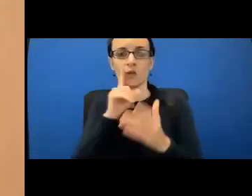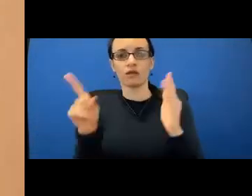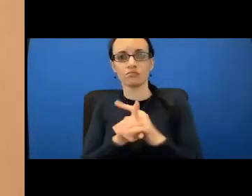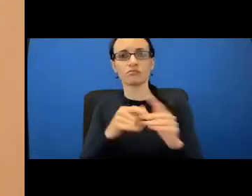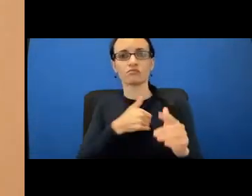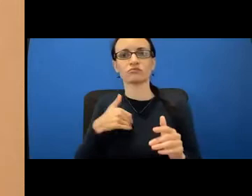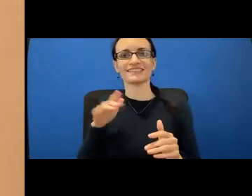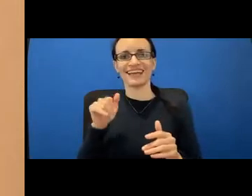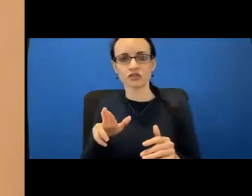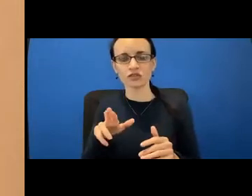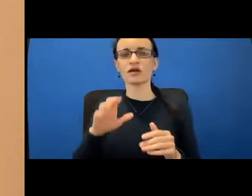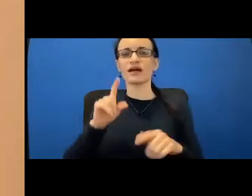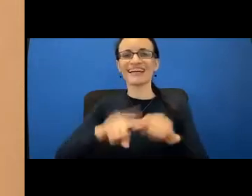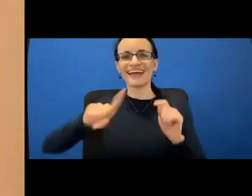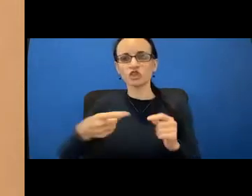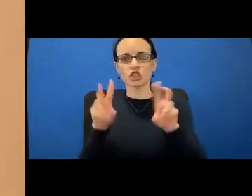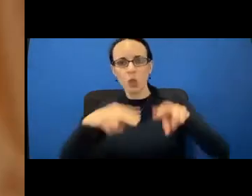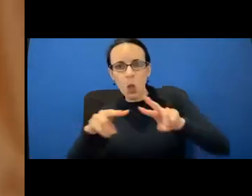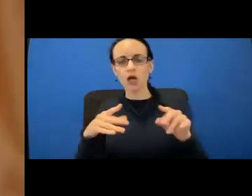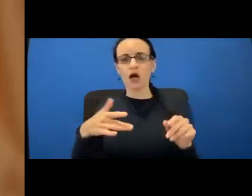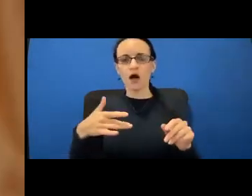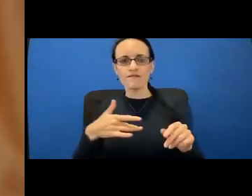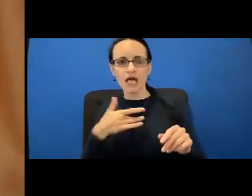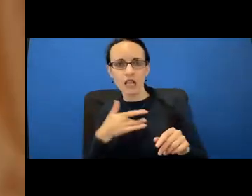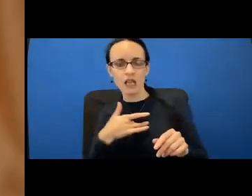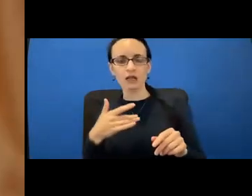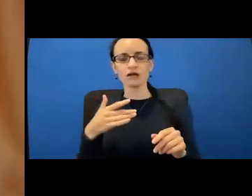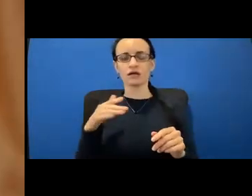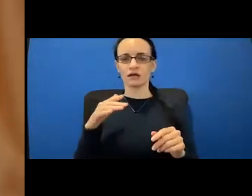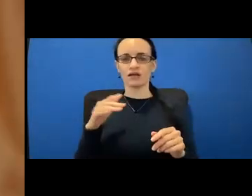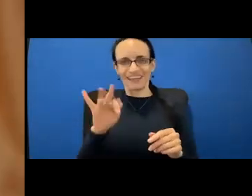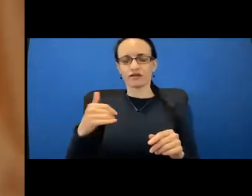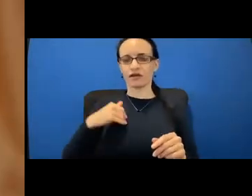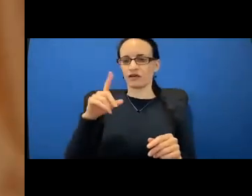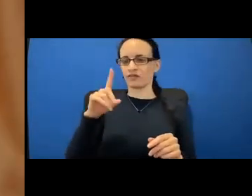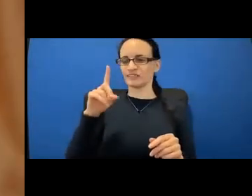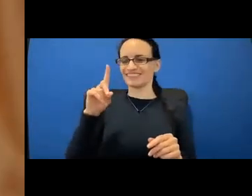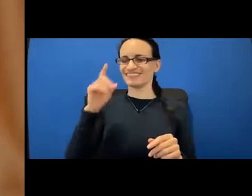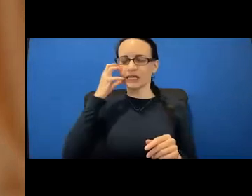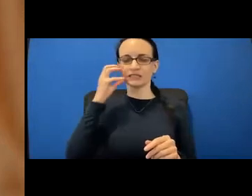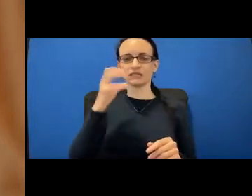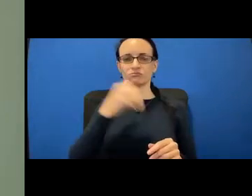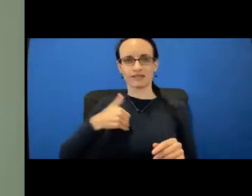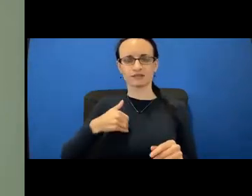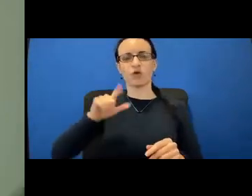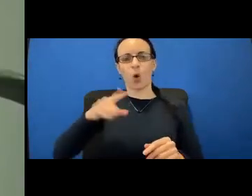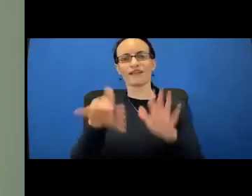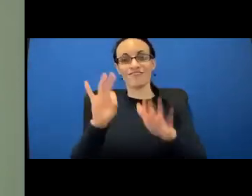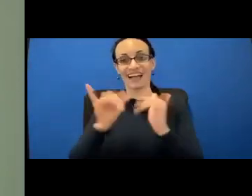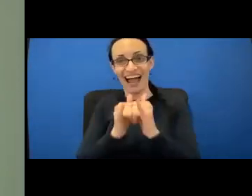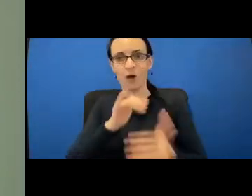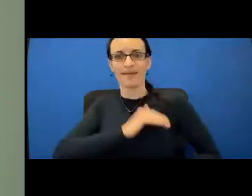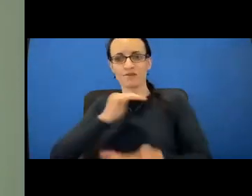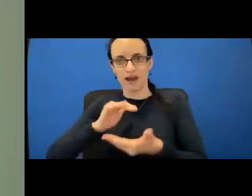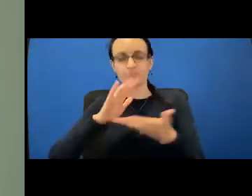or feel. The only way to tell if you have dense breasts is to have a mammogram. Which leads us to our next question. Number three,